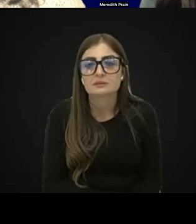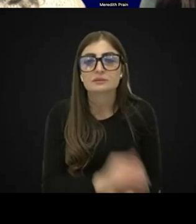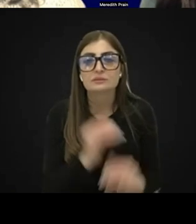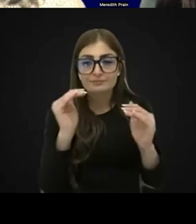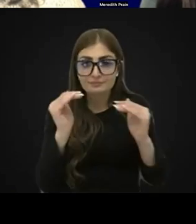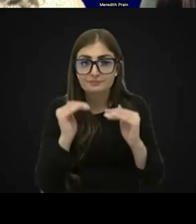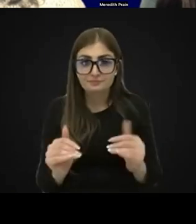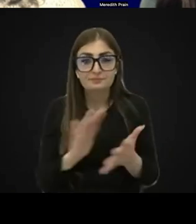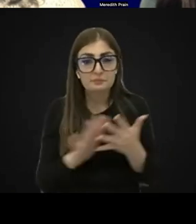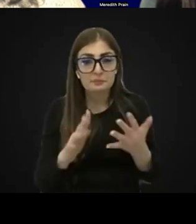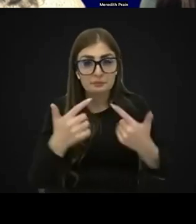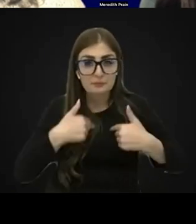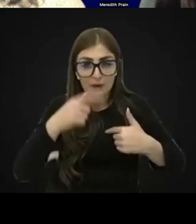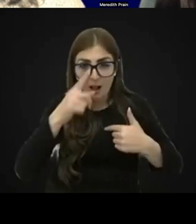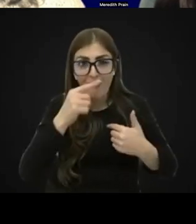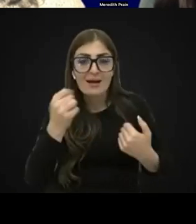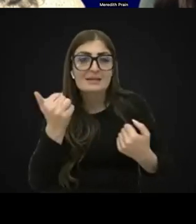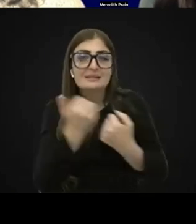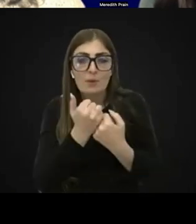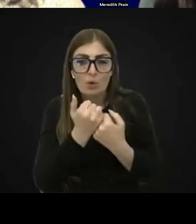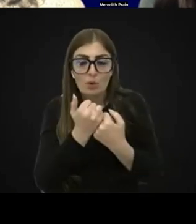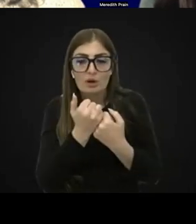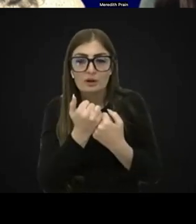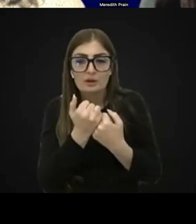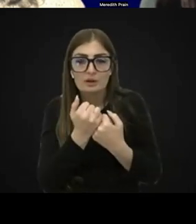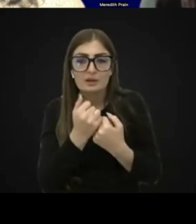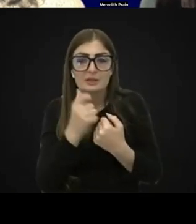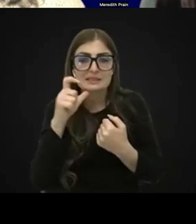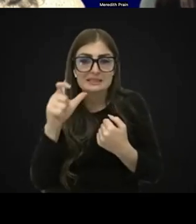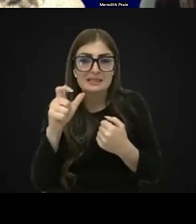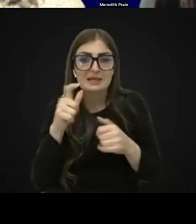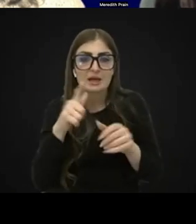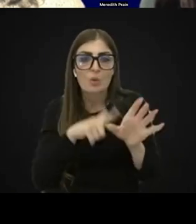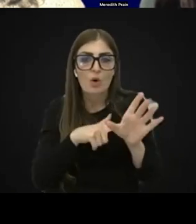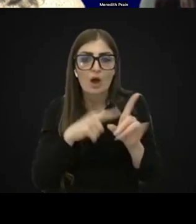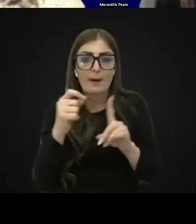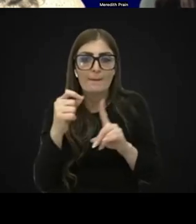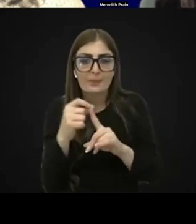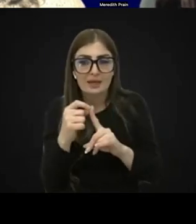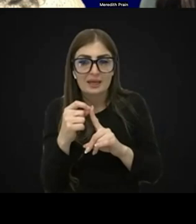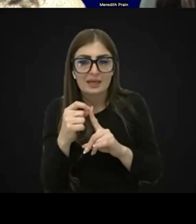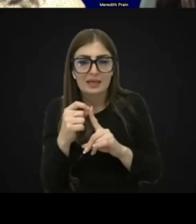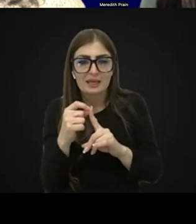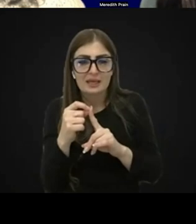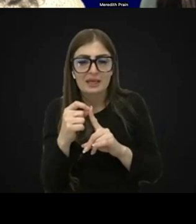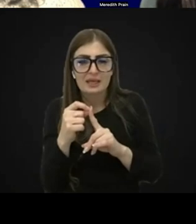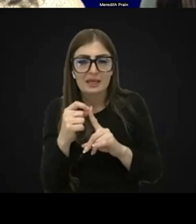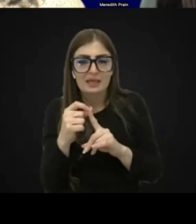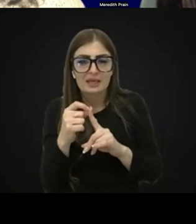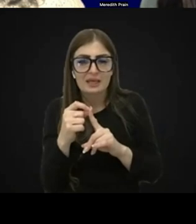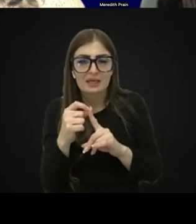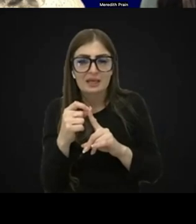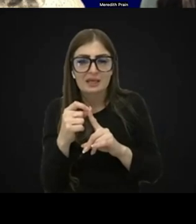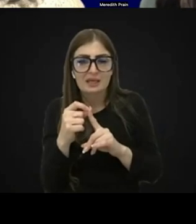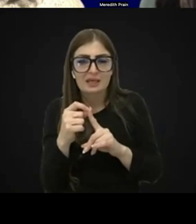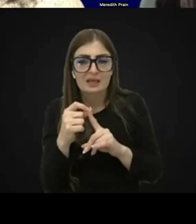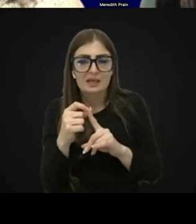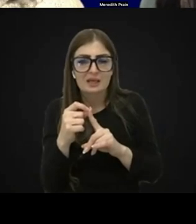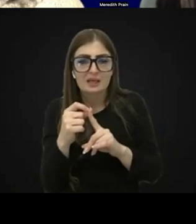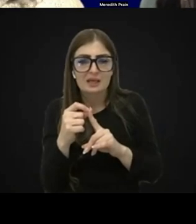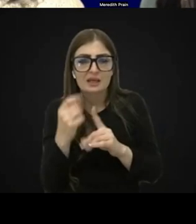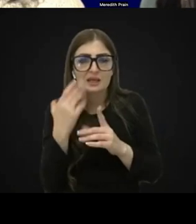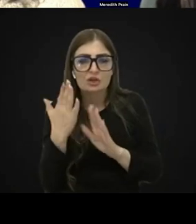how can I support CYP? I'm not sure what CYP stands for,